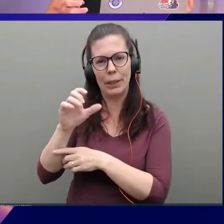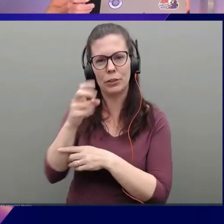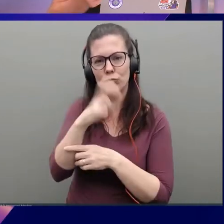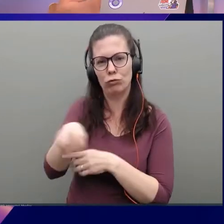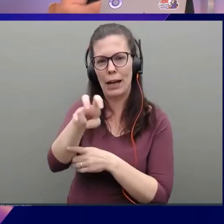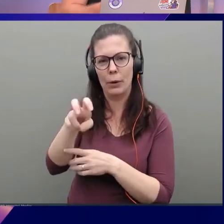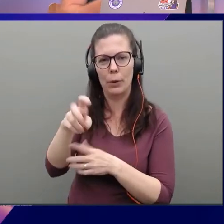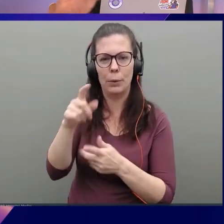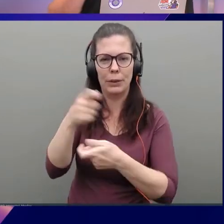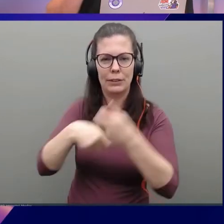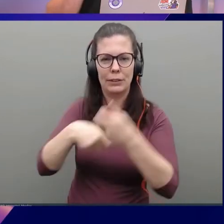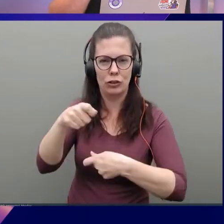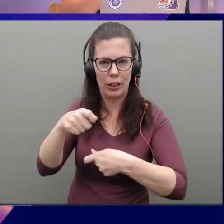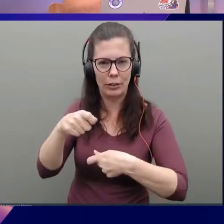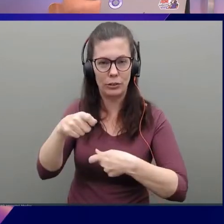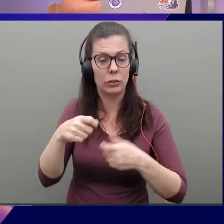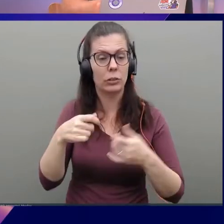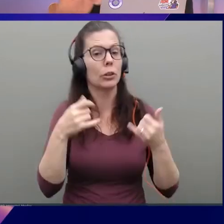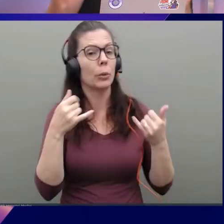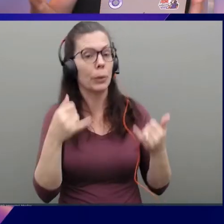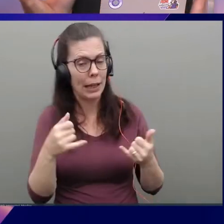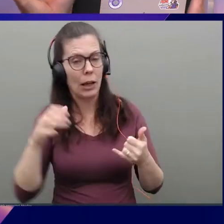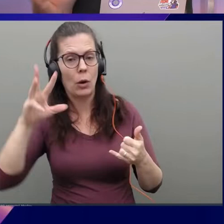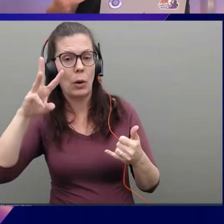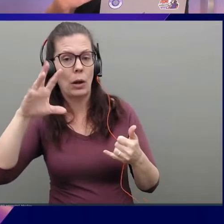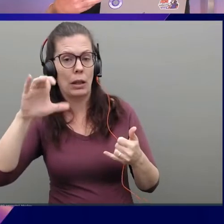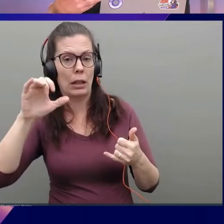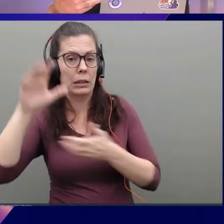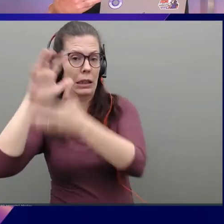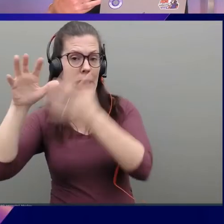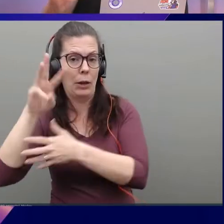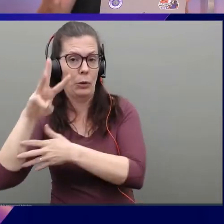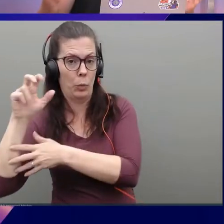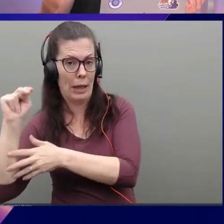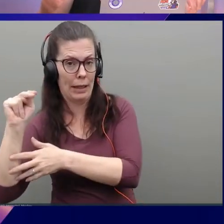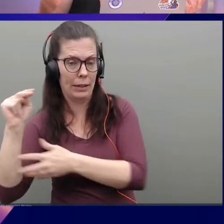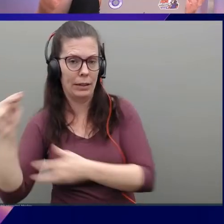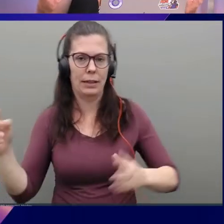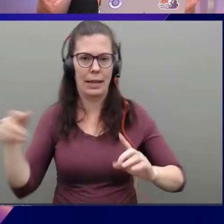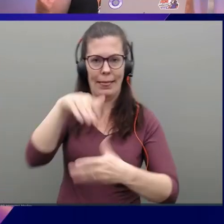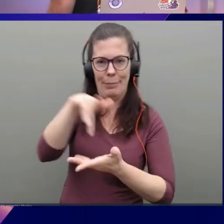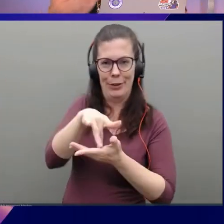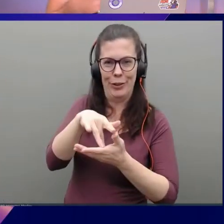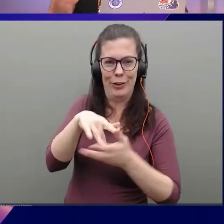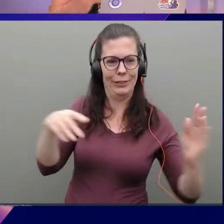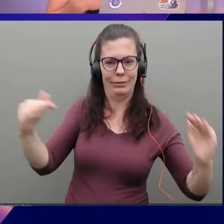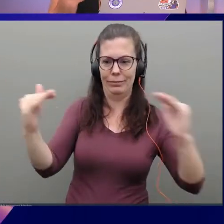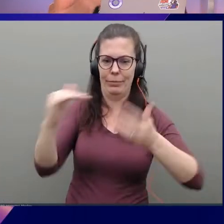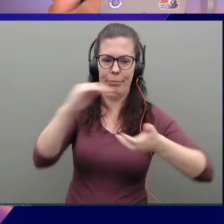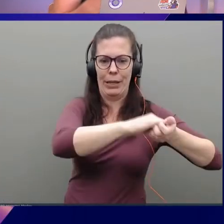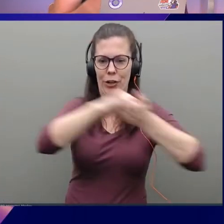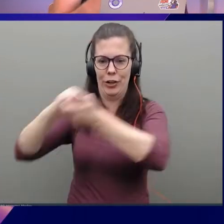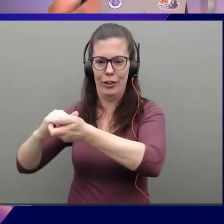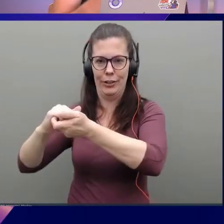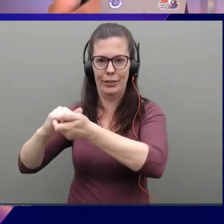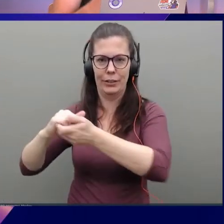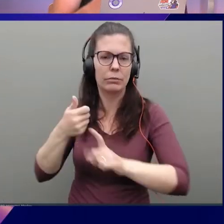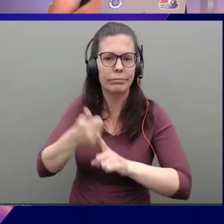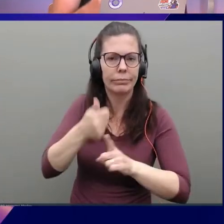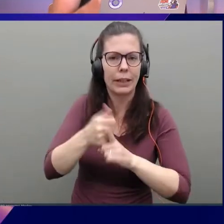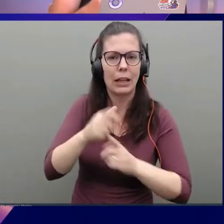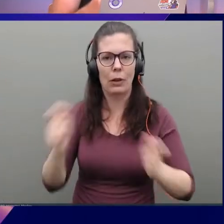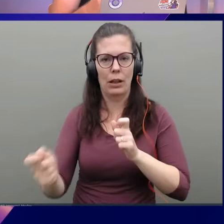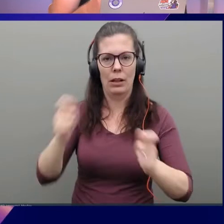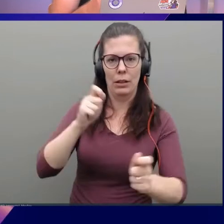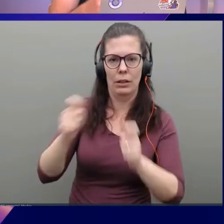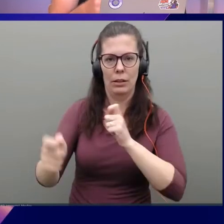what you can do today is you can put a Cloud WAN in the middle, peer your transit gateways, and then it's going to do all dynamic routing in between